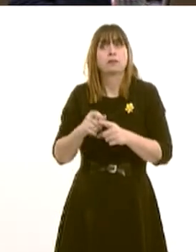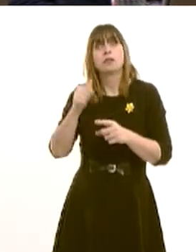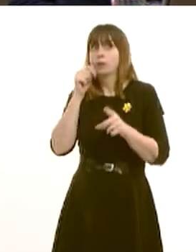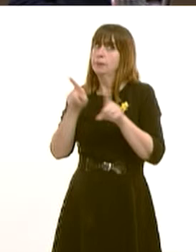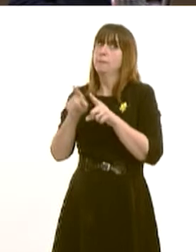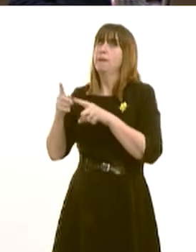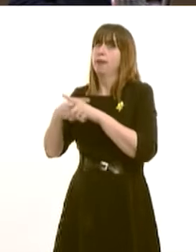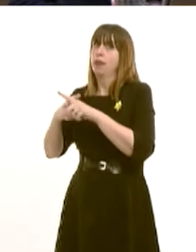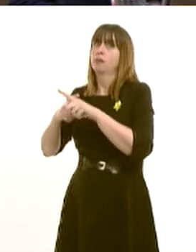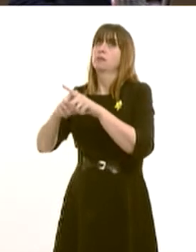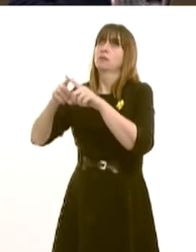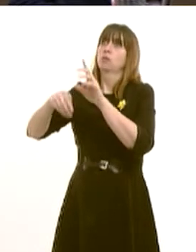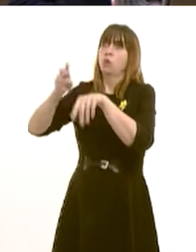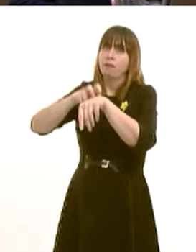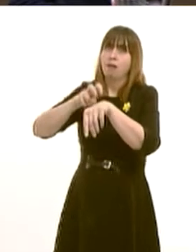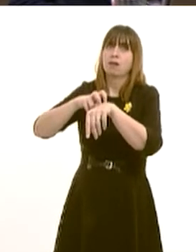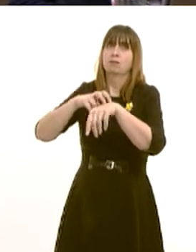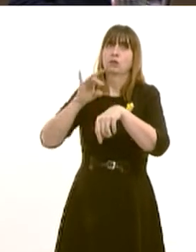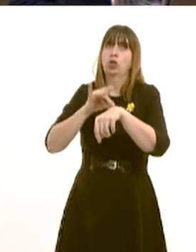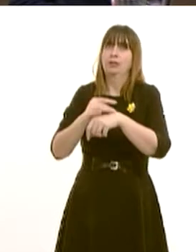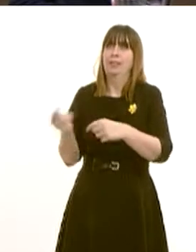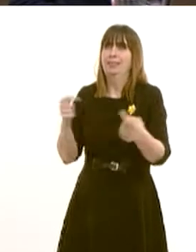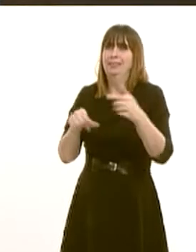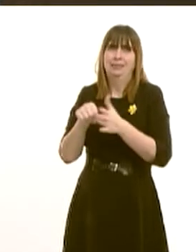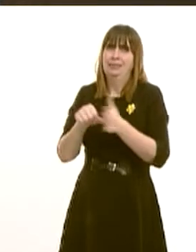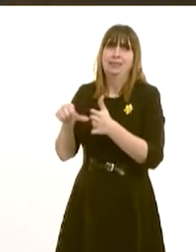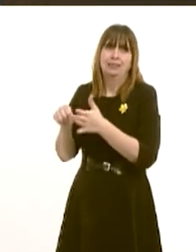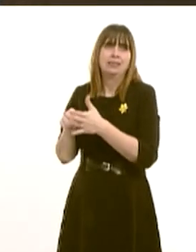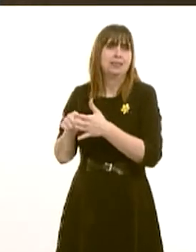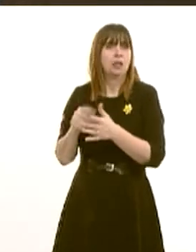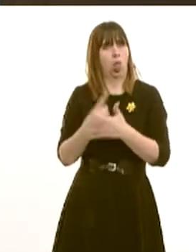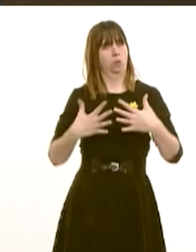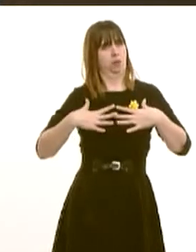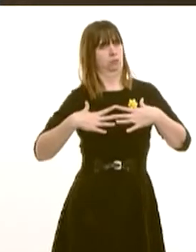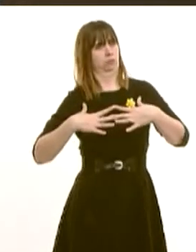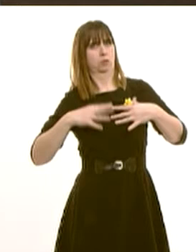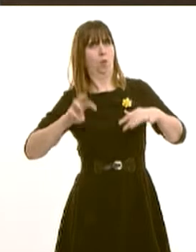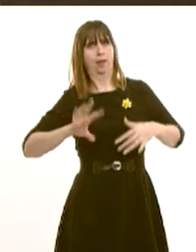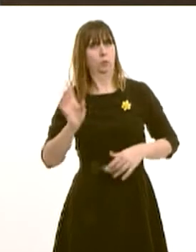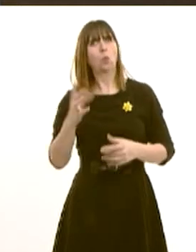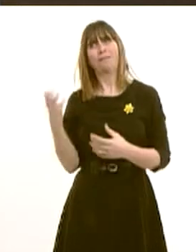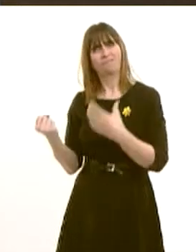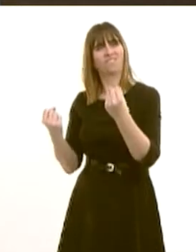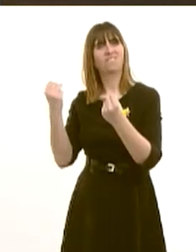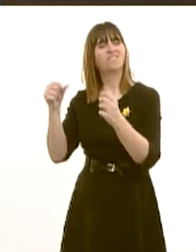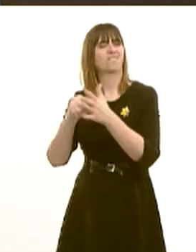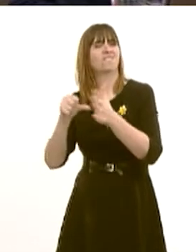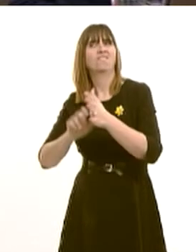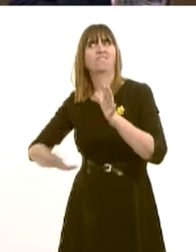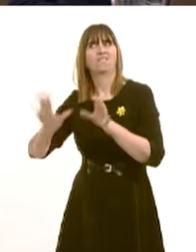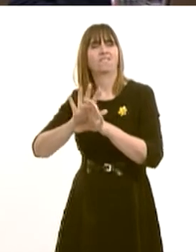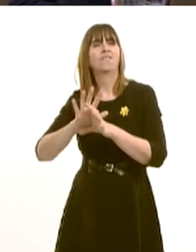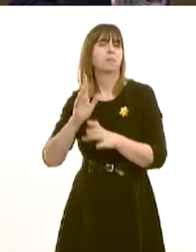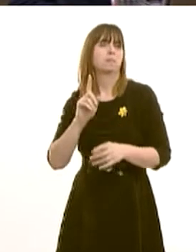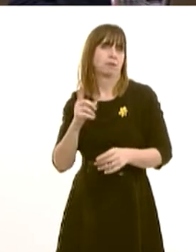Ireland in terms of recruiting doctors. So it's not a problem that is peculiar to Wales, but nevertheless, it's an issue that we